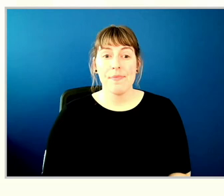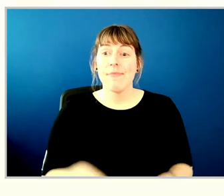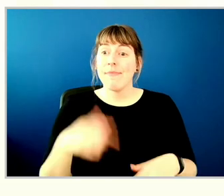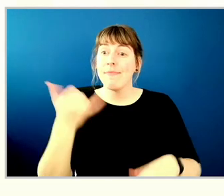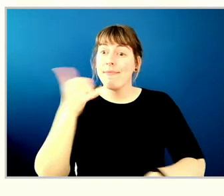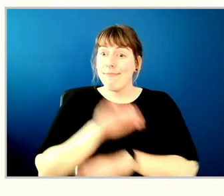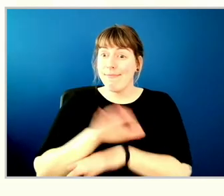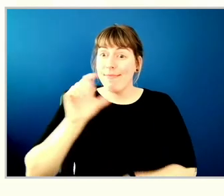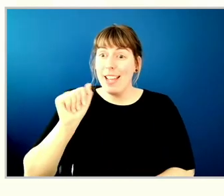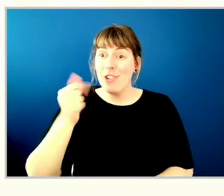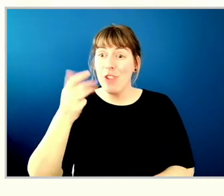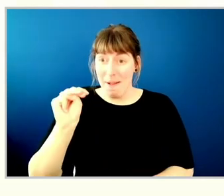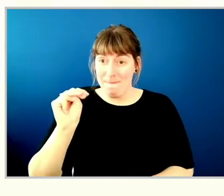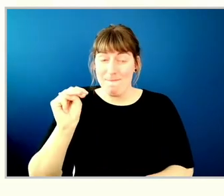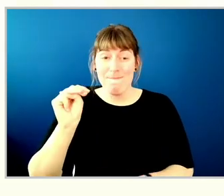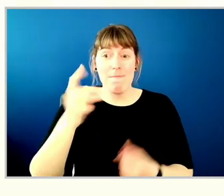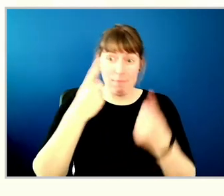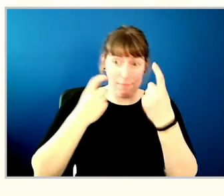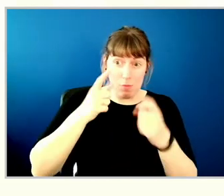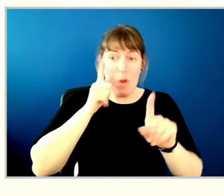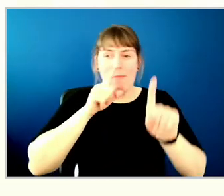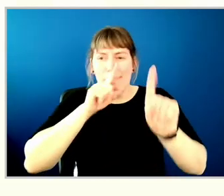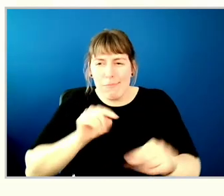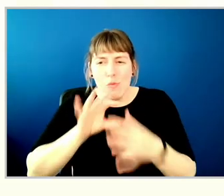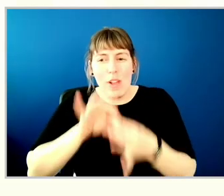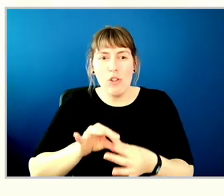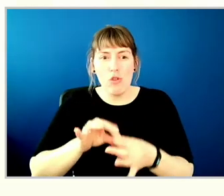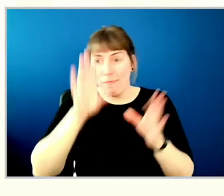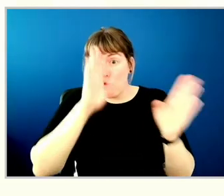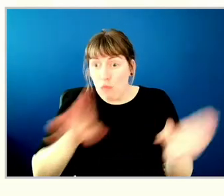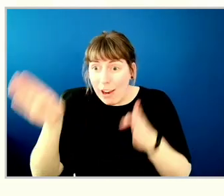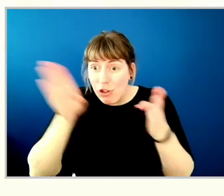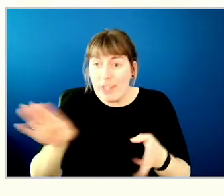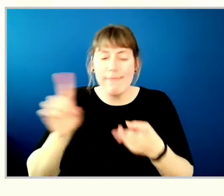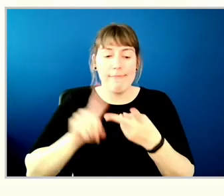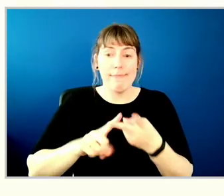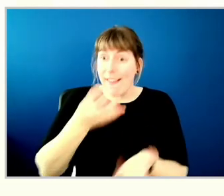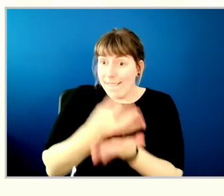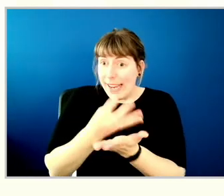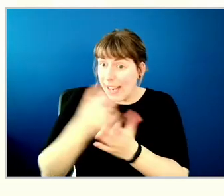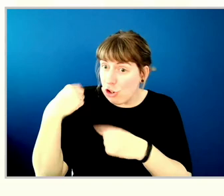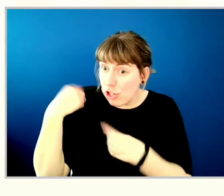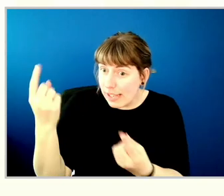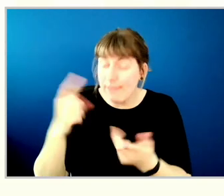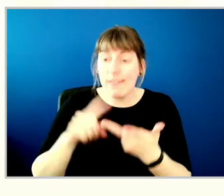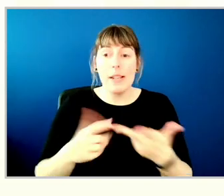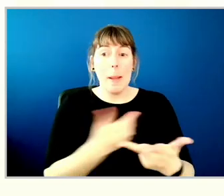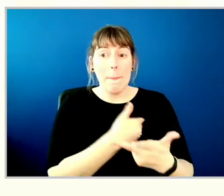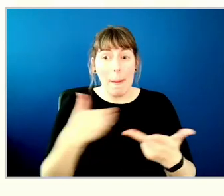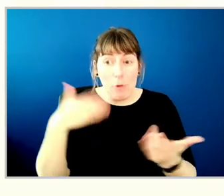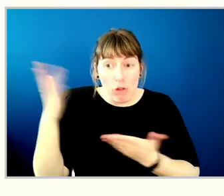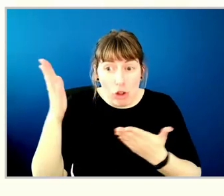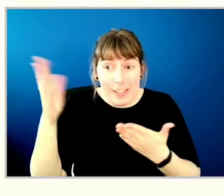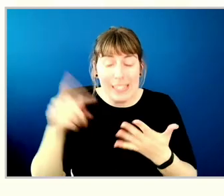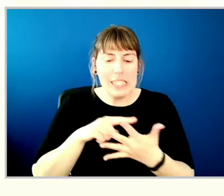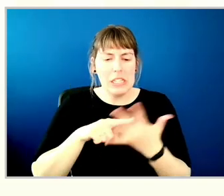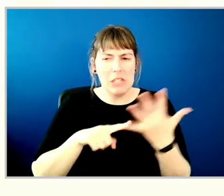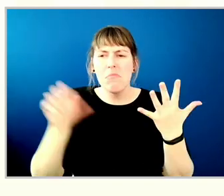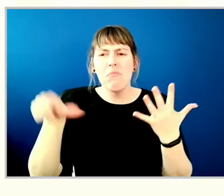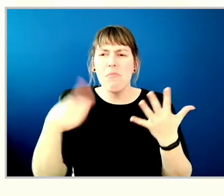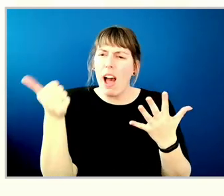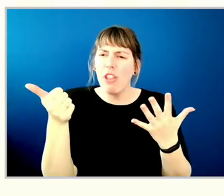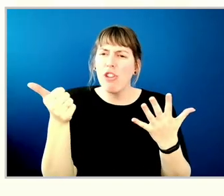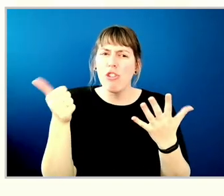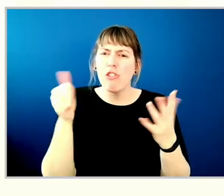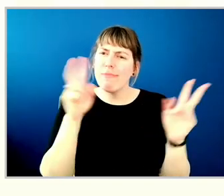evening, we'll be answering questions related to our strategy, our financial performance, member services, and other thematic issues